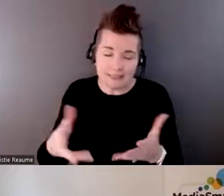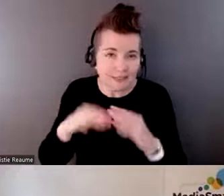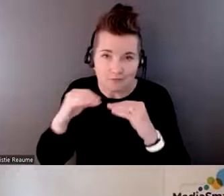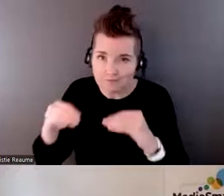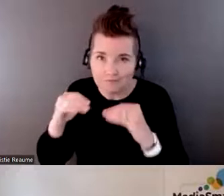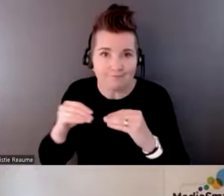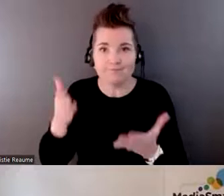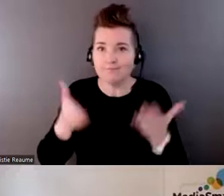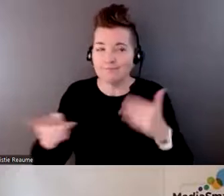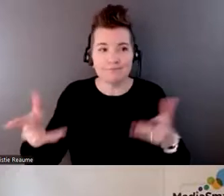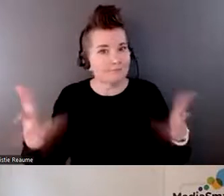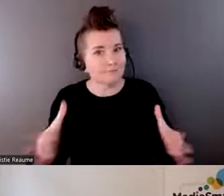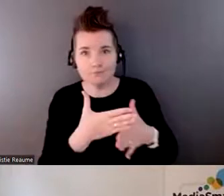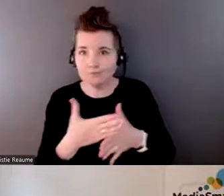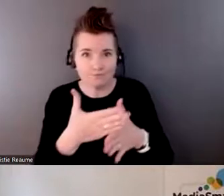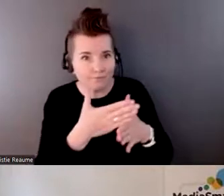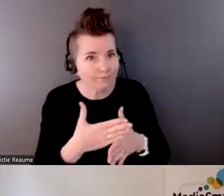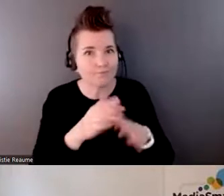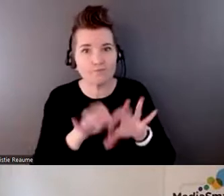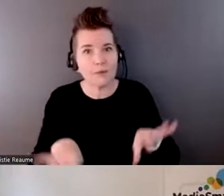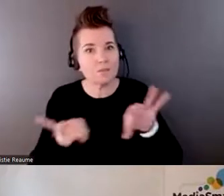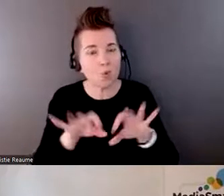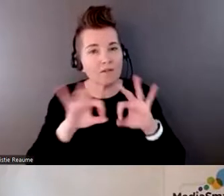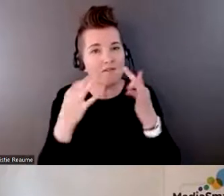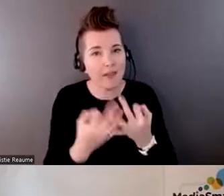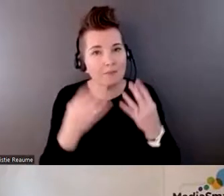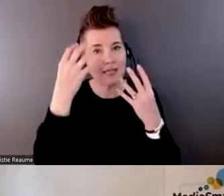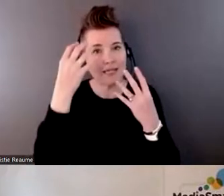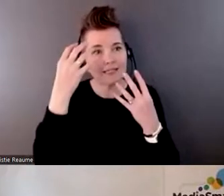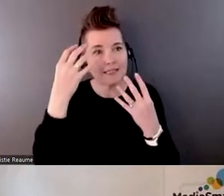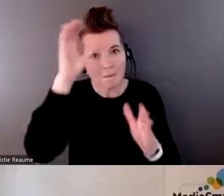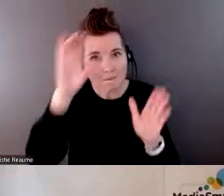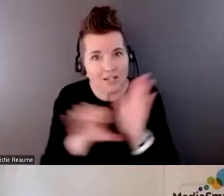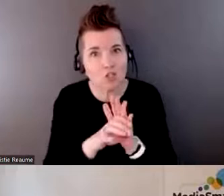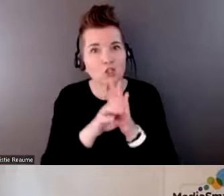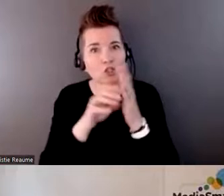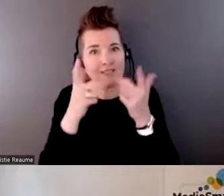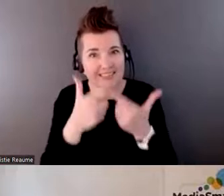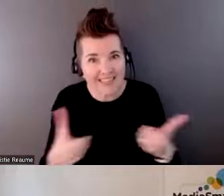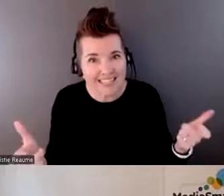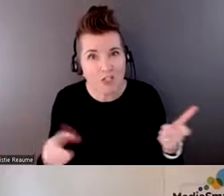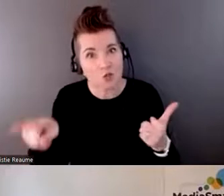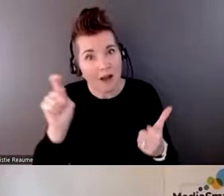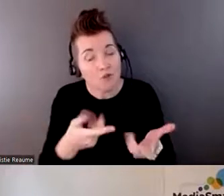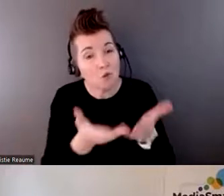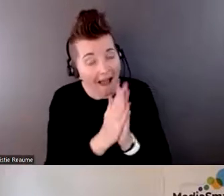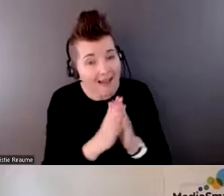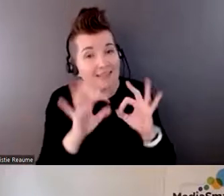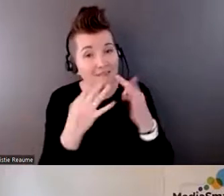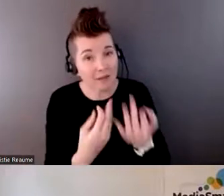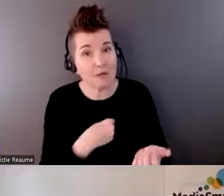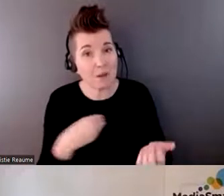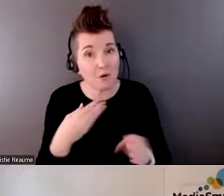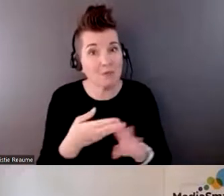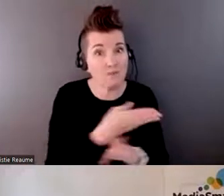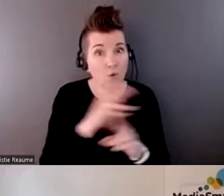important family memories, but you know, needing to think about things like consent. asking family members, know,